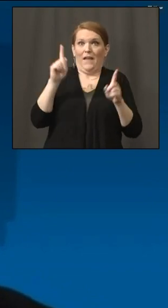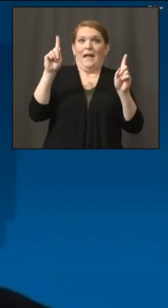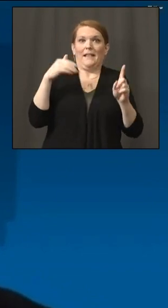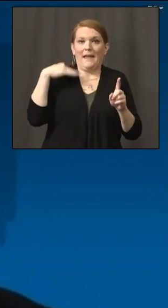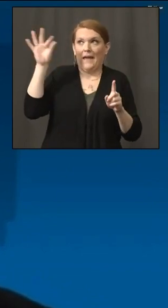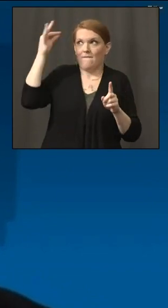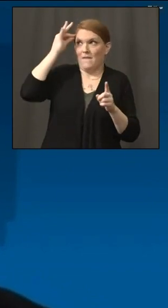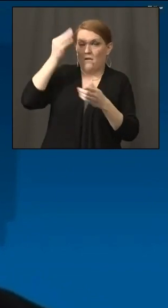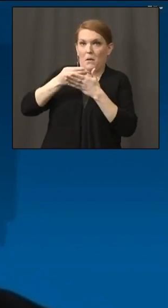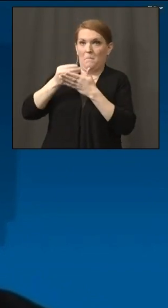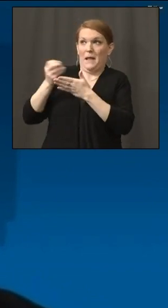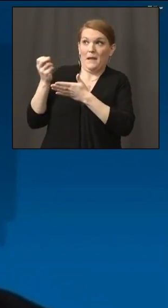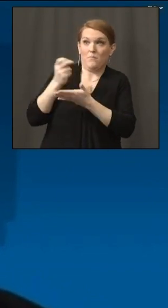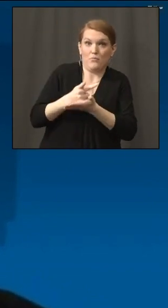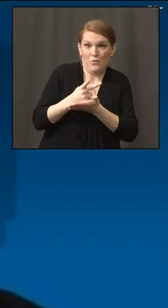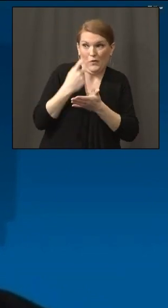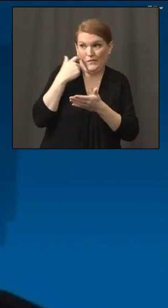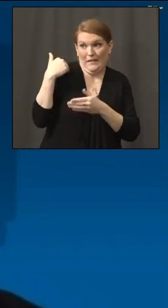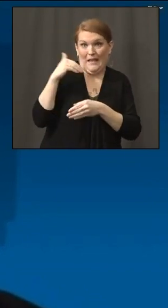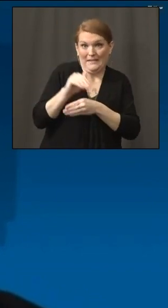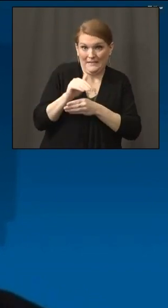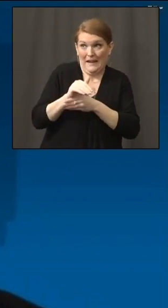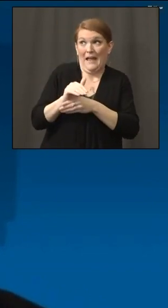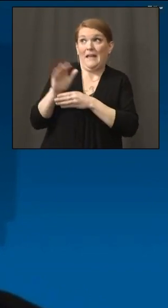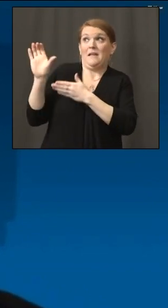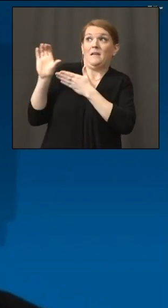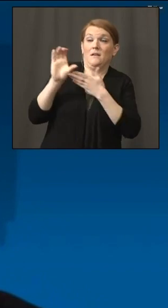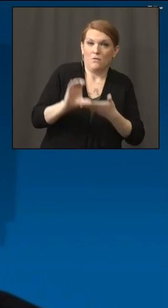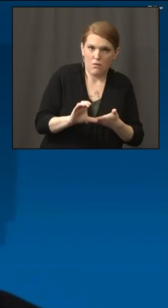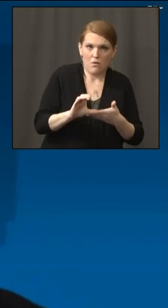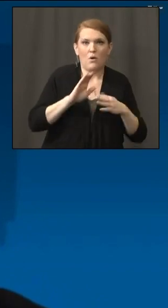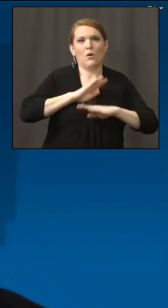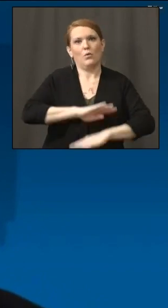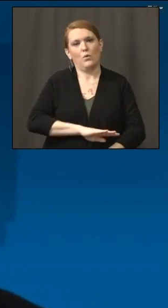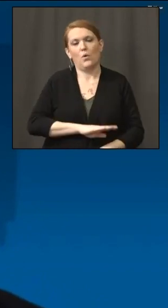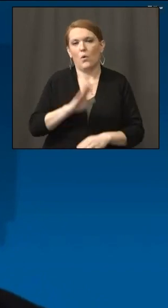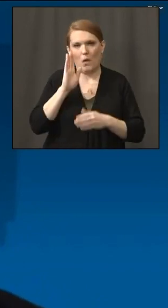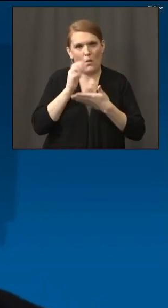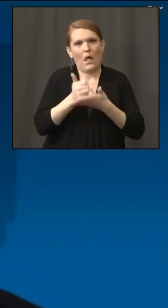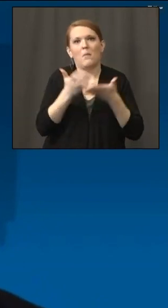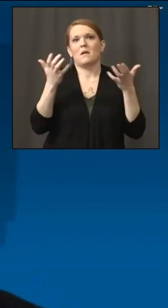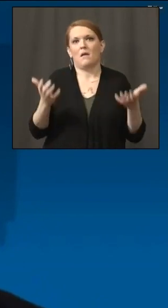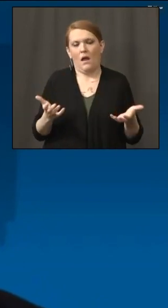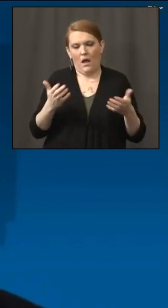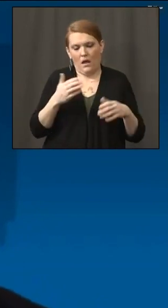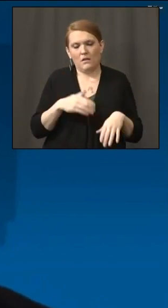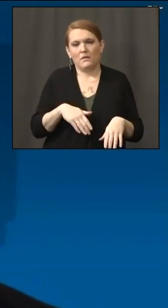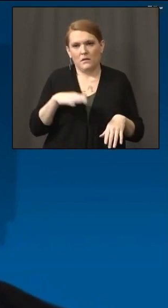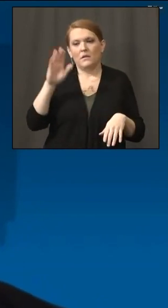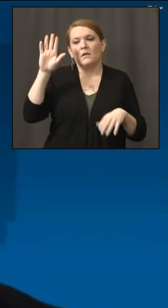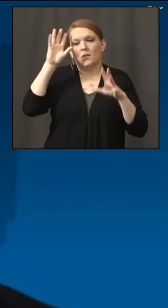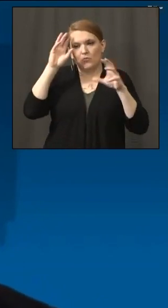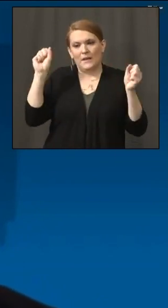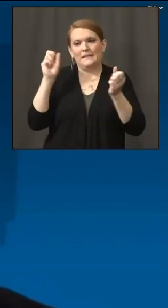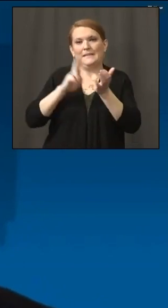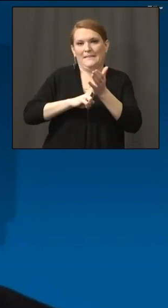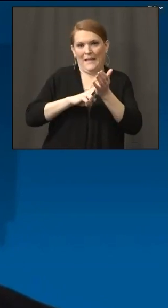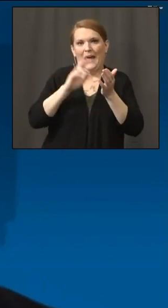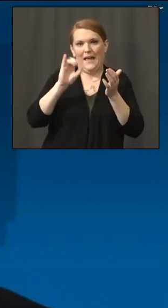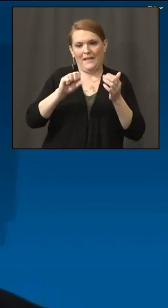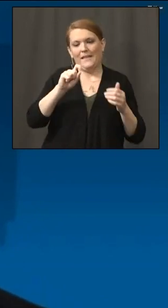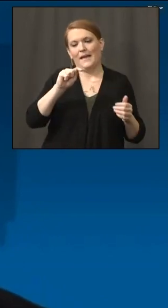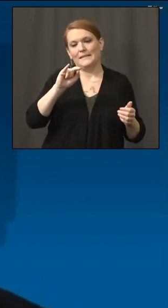that was approved last night. And so that is really good news. The president signed the $900 billion stimulus package